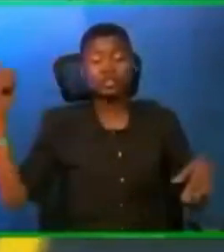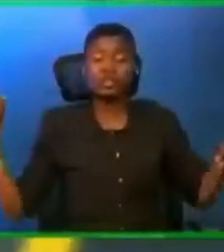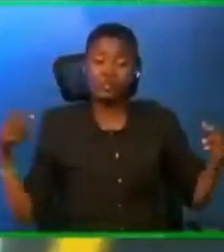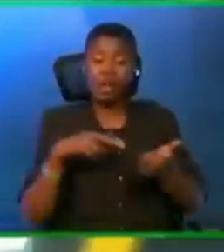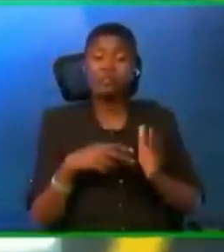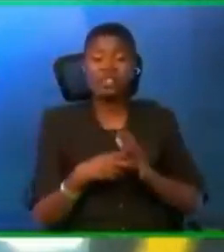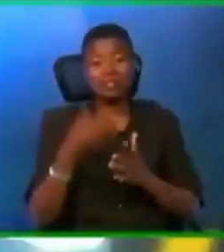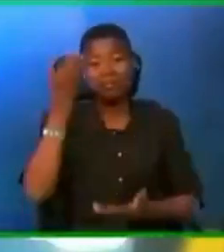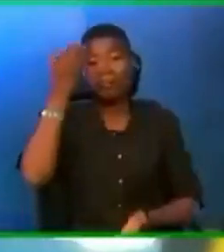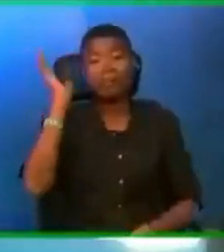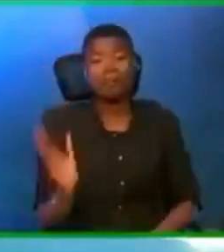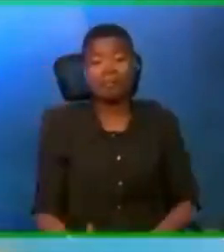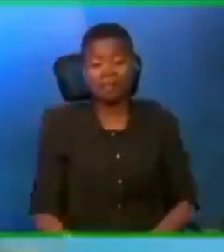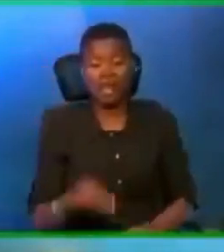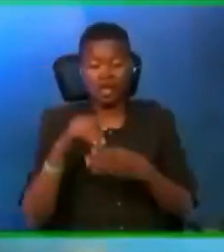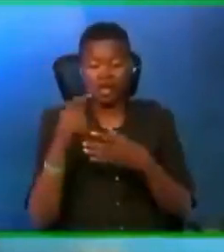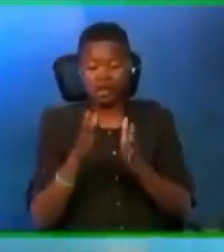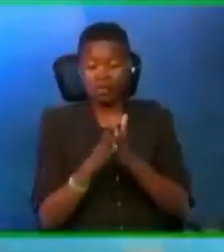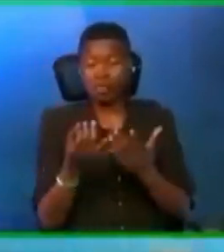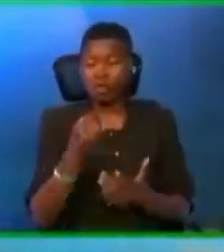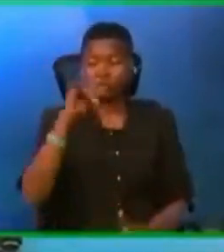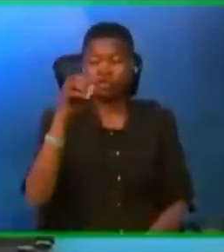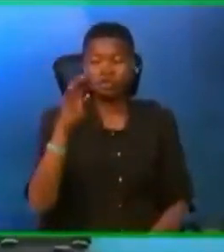In the book of Job, chapter 32.